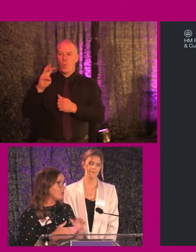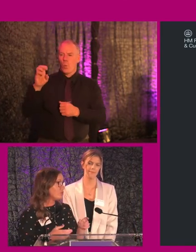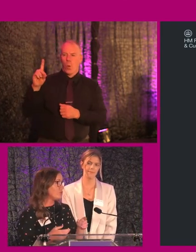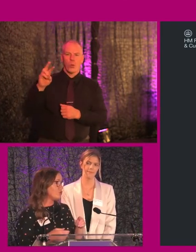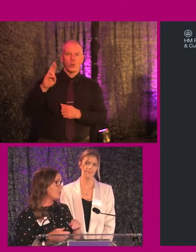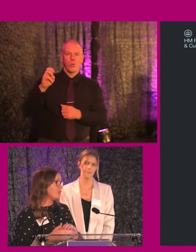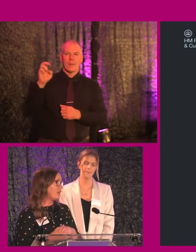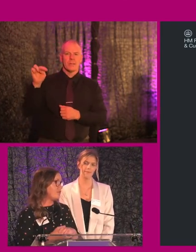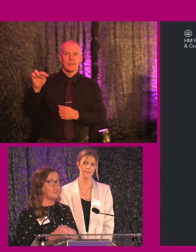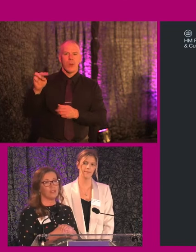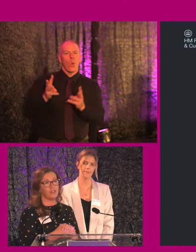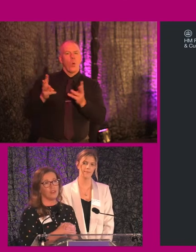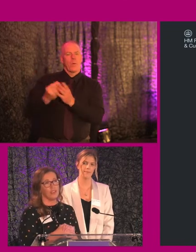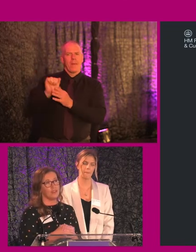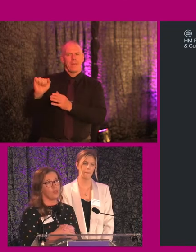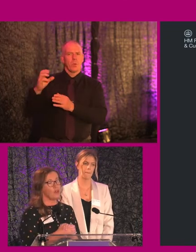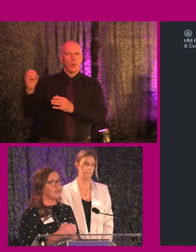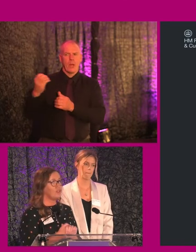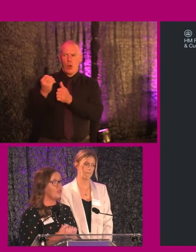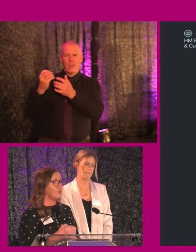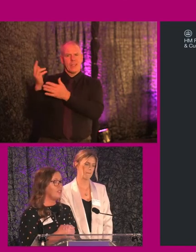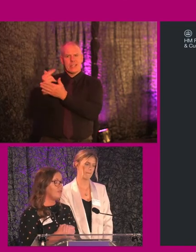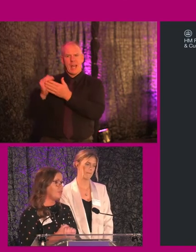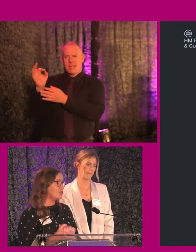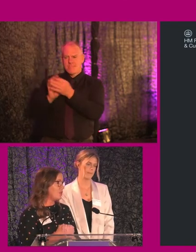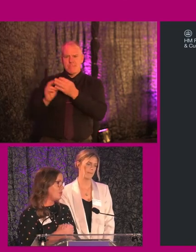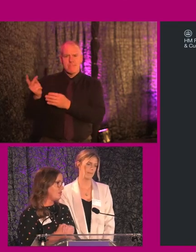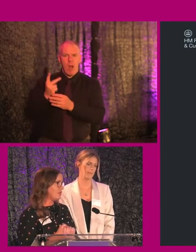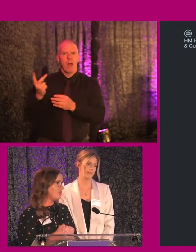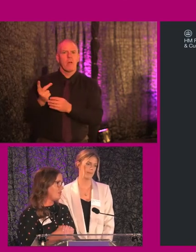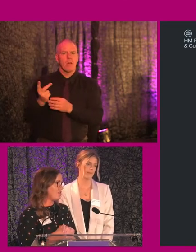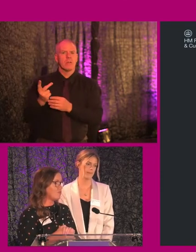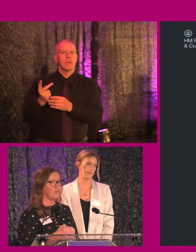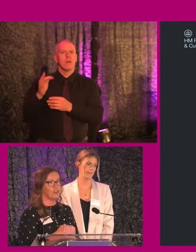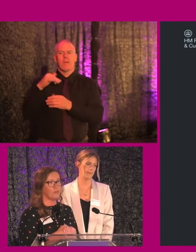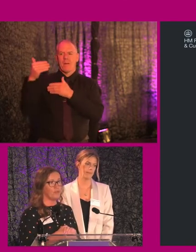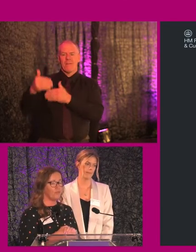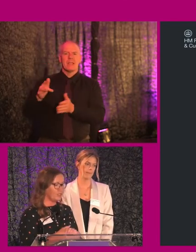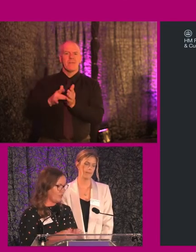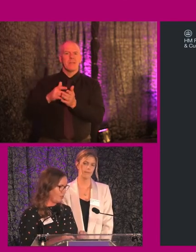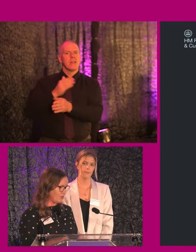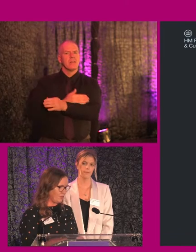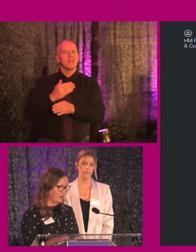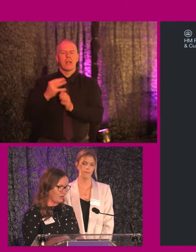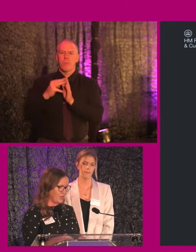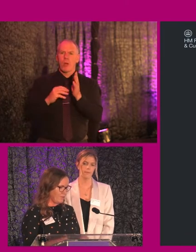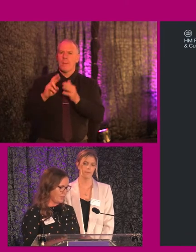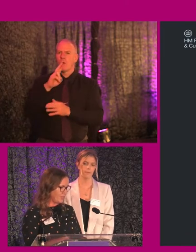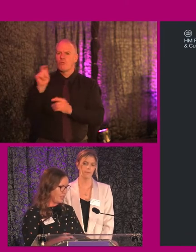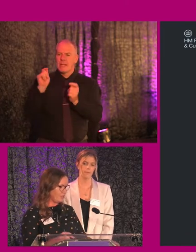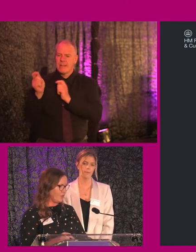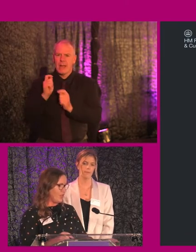We've worked with Ward Robinson and various other design partners since 2015 when we started our programme of redevelopment of our